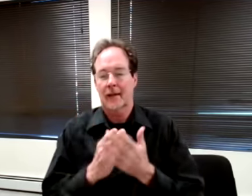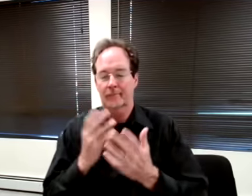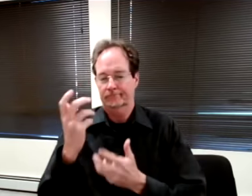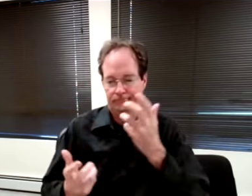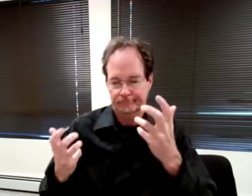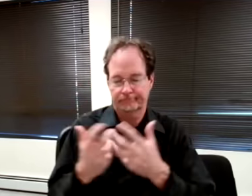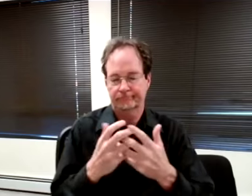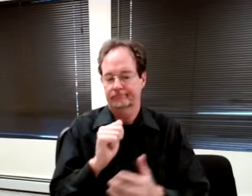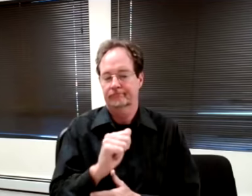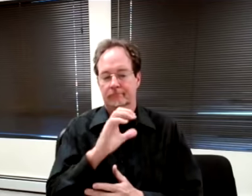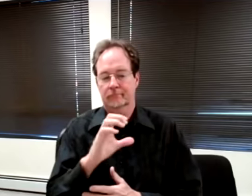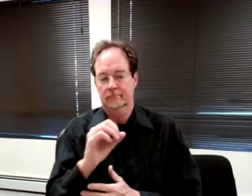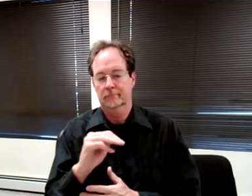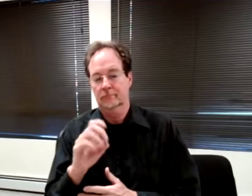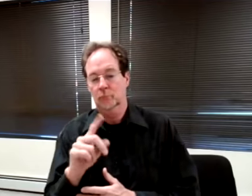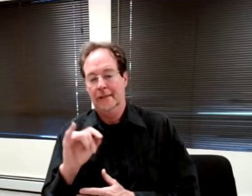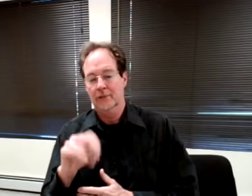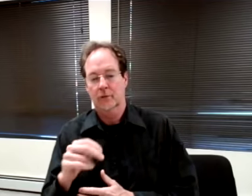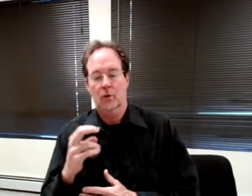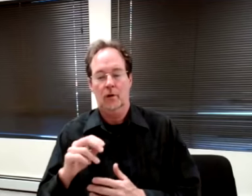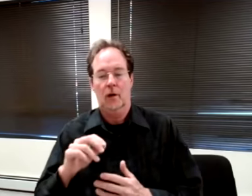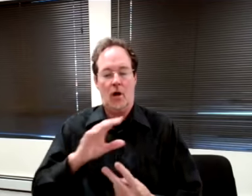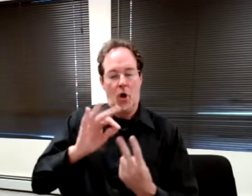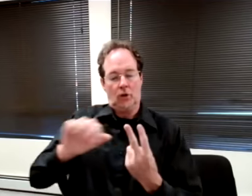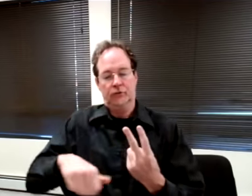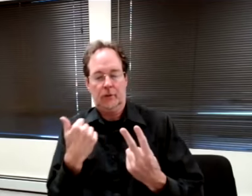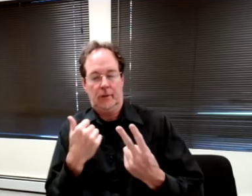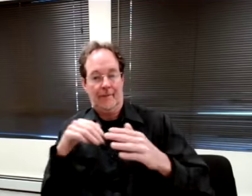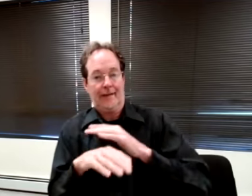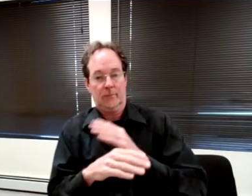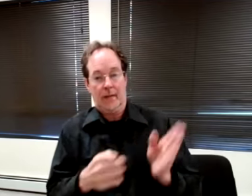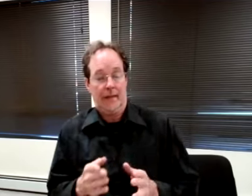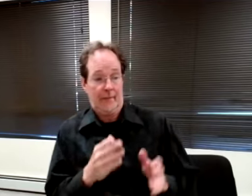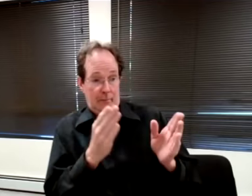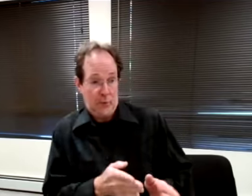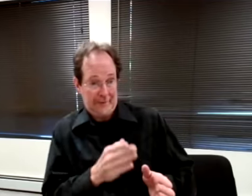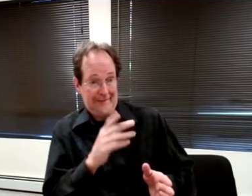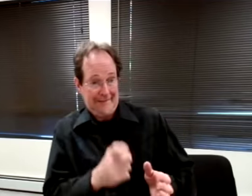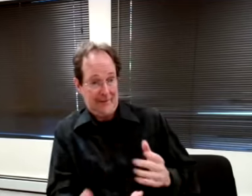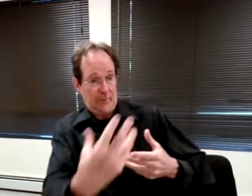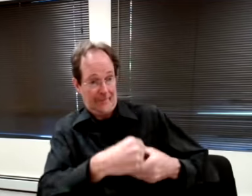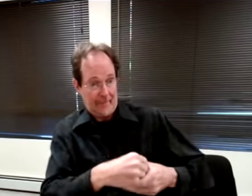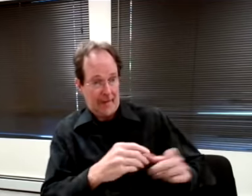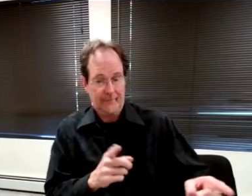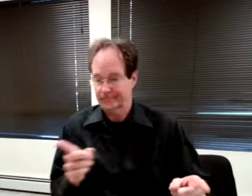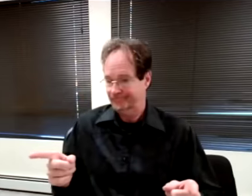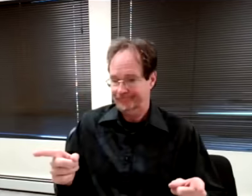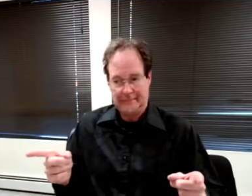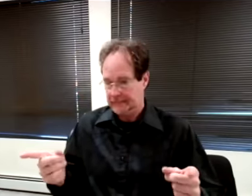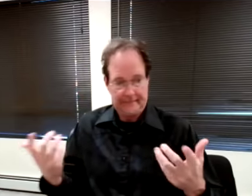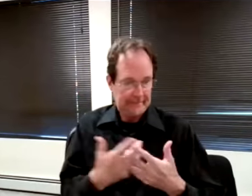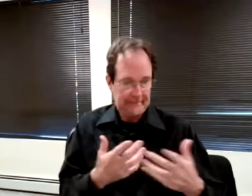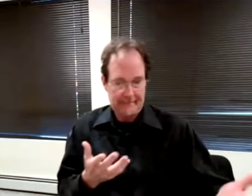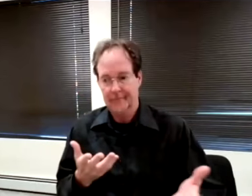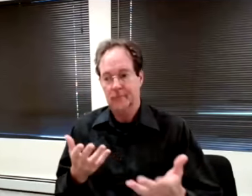an alternative access plan for someone who needs to participate. So if, for